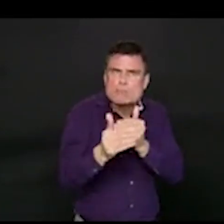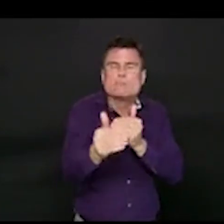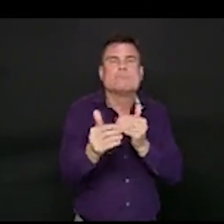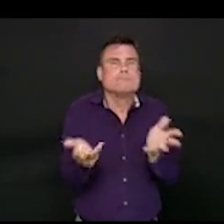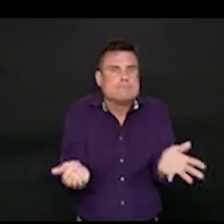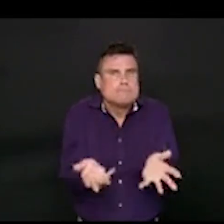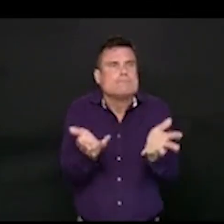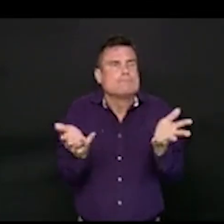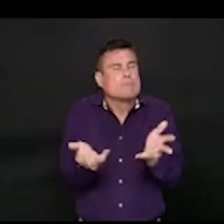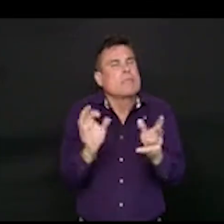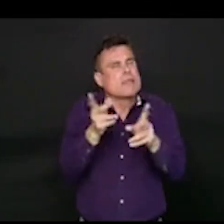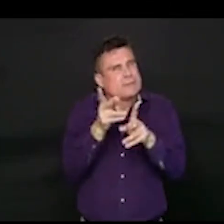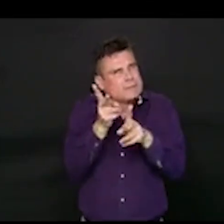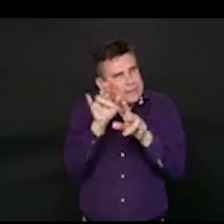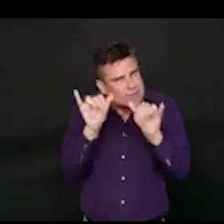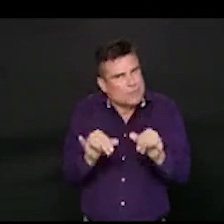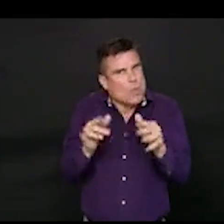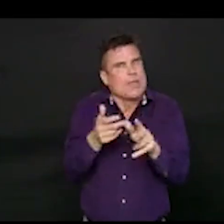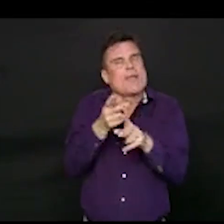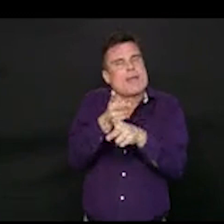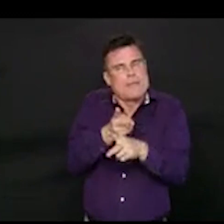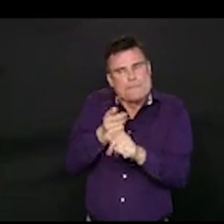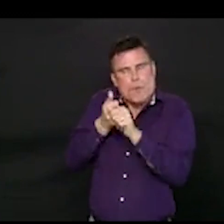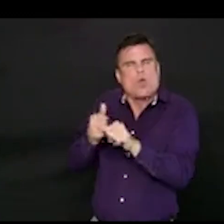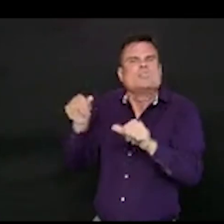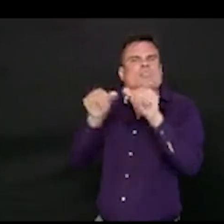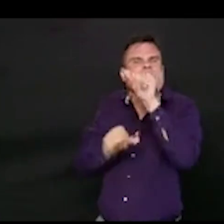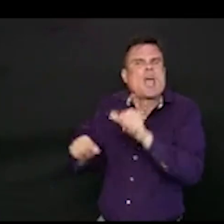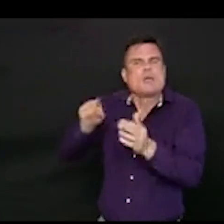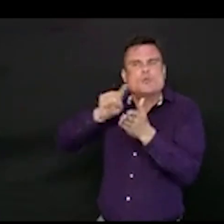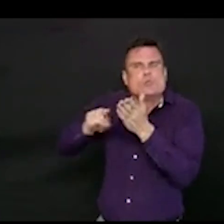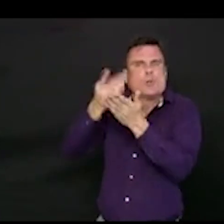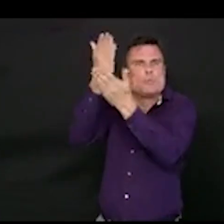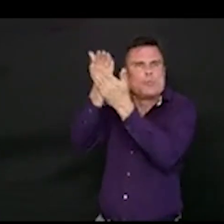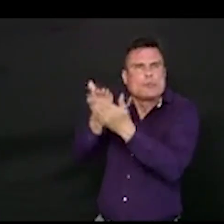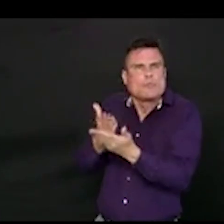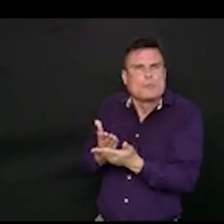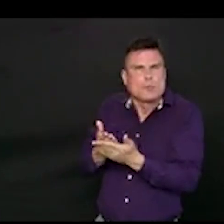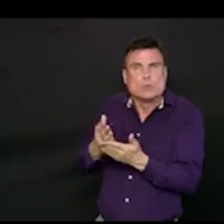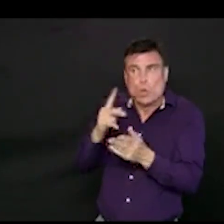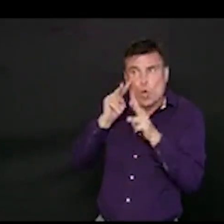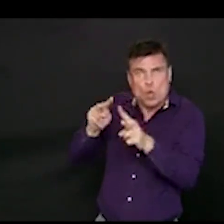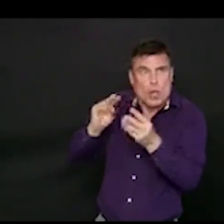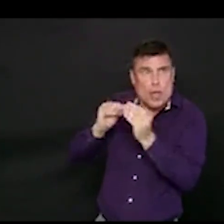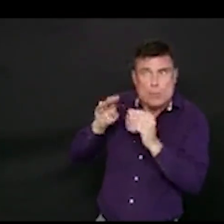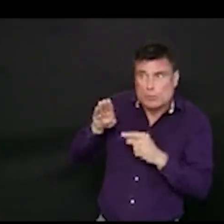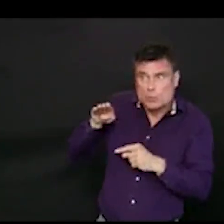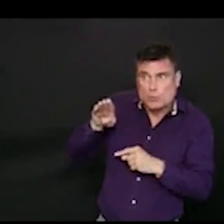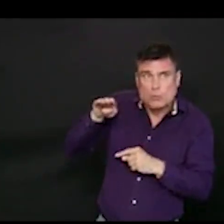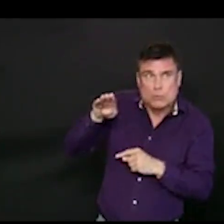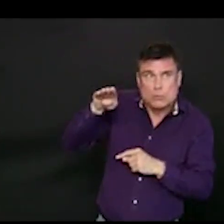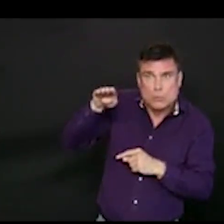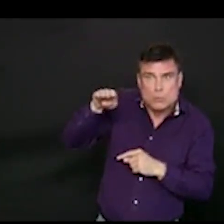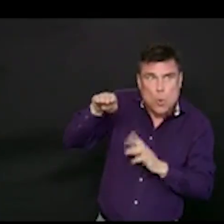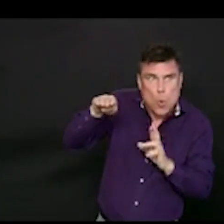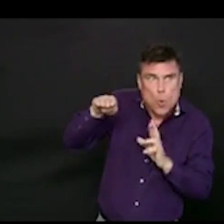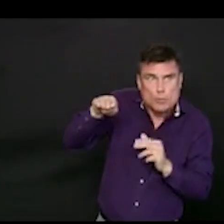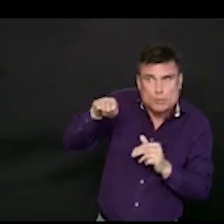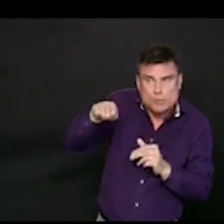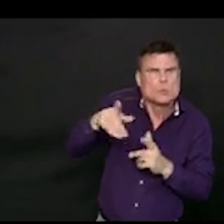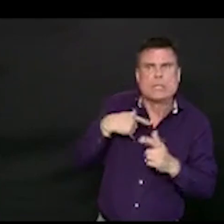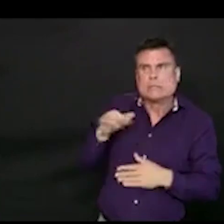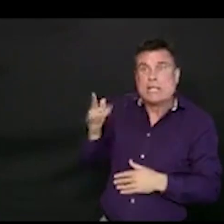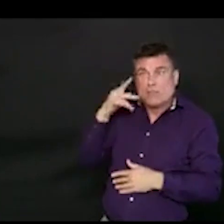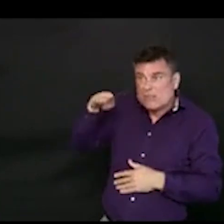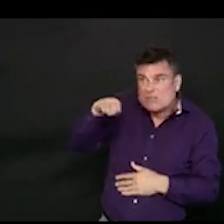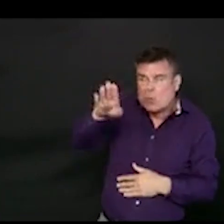spike, we'll respond, but Dr. Henry will be giving us advice on that, so best pass it to her. This is something, obviously, that we've been very concerned